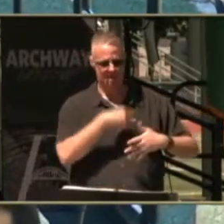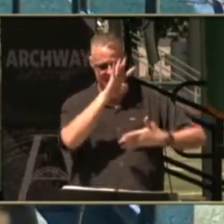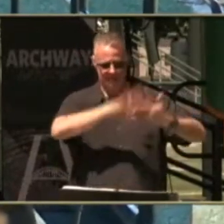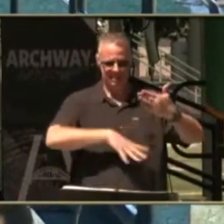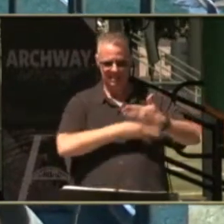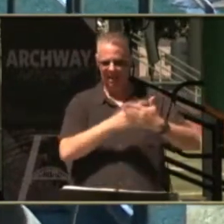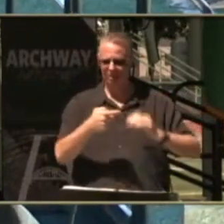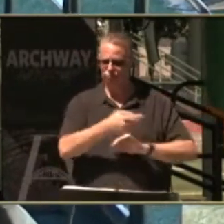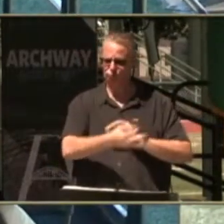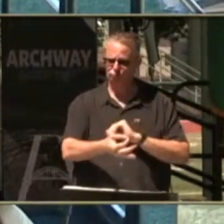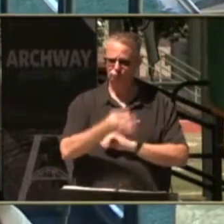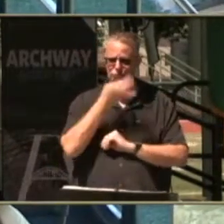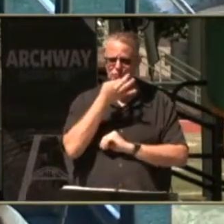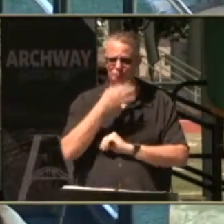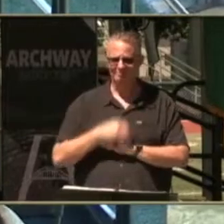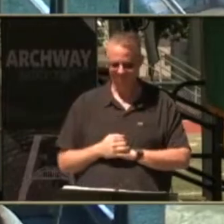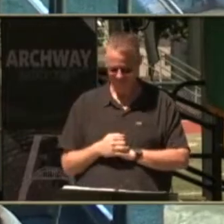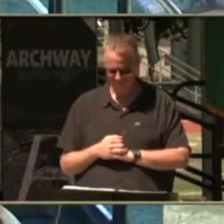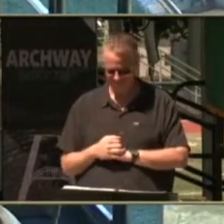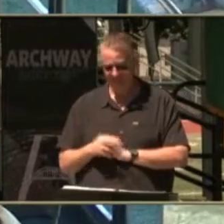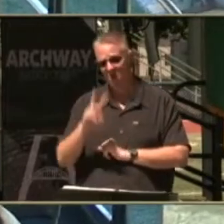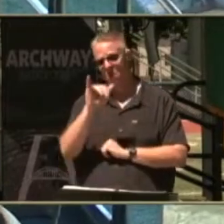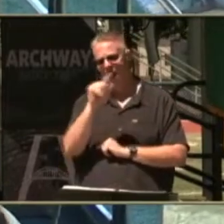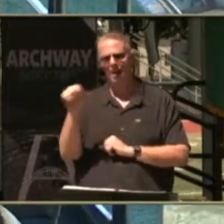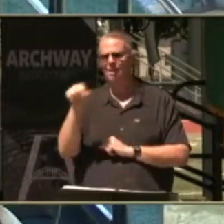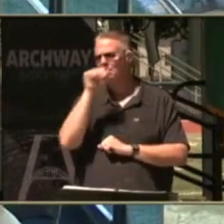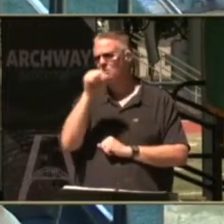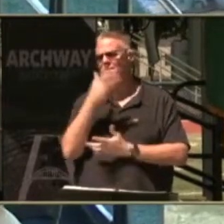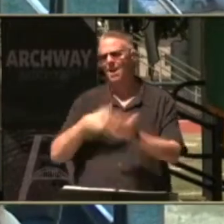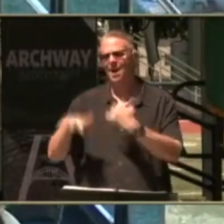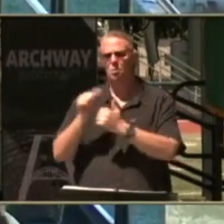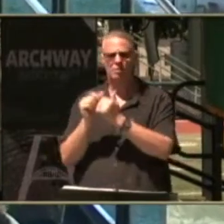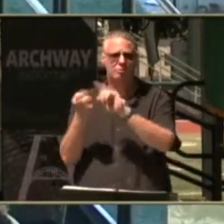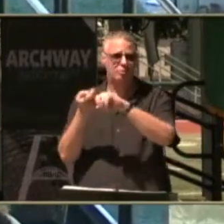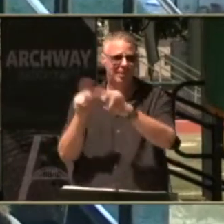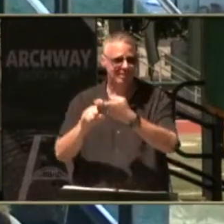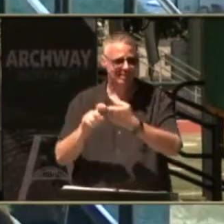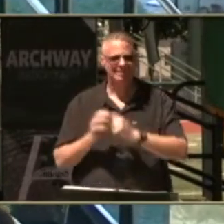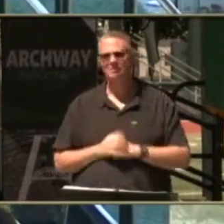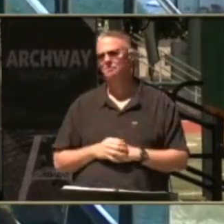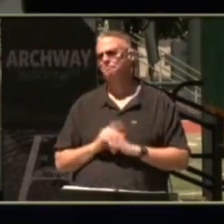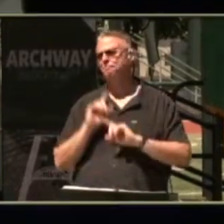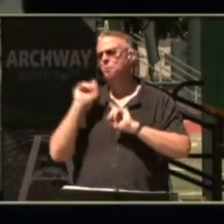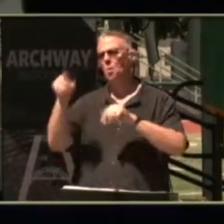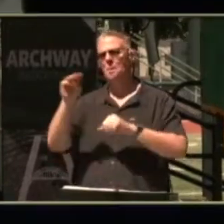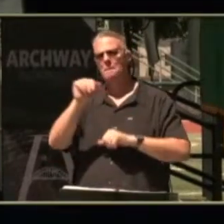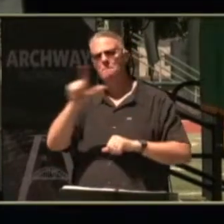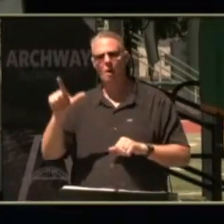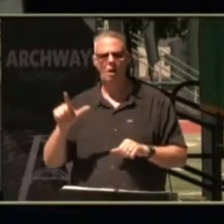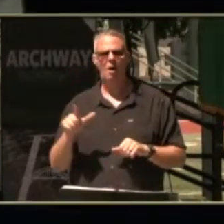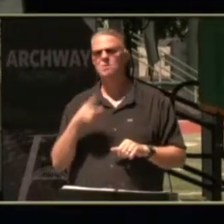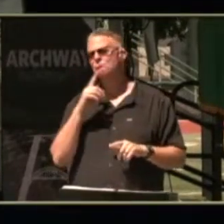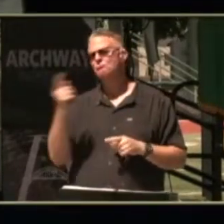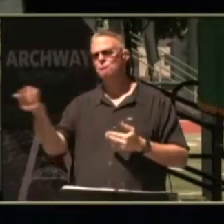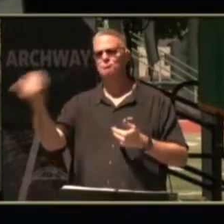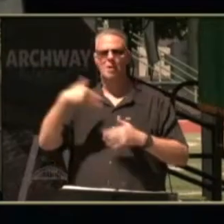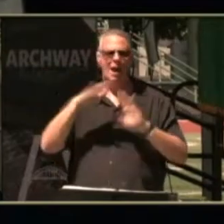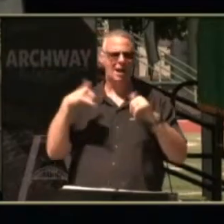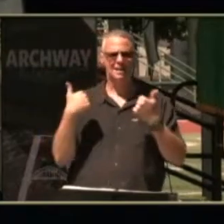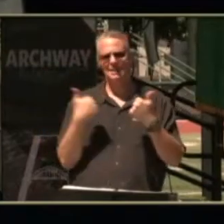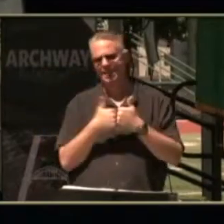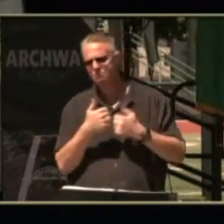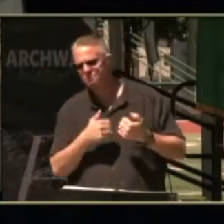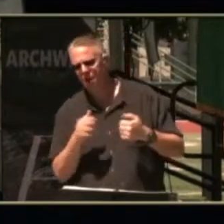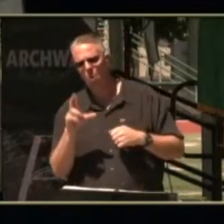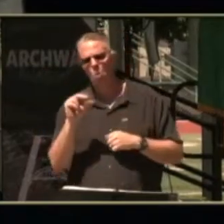possibly do it um white loves hanging out with his friends going to the mall and having them over to his house for gaming and